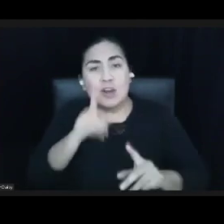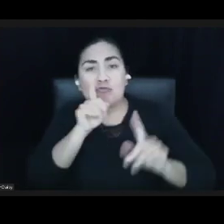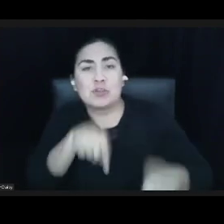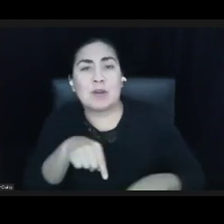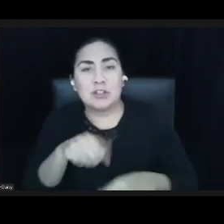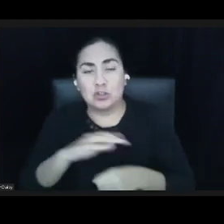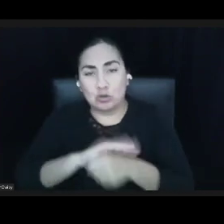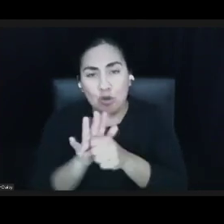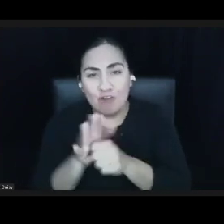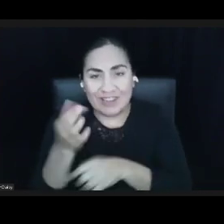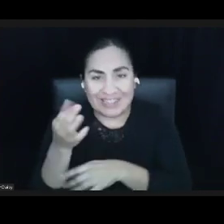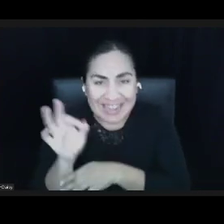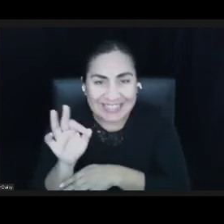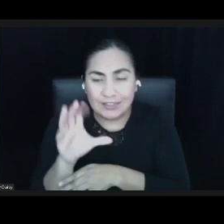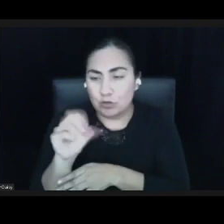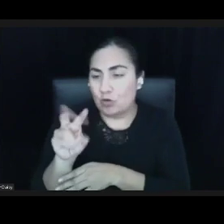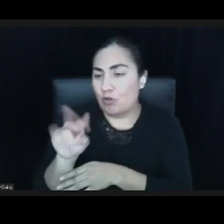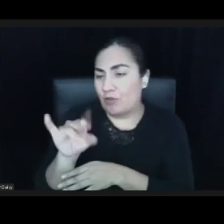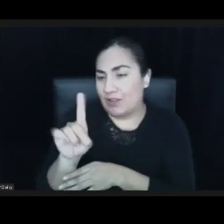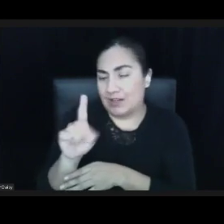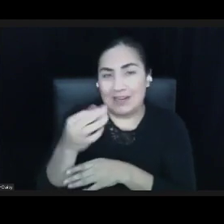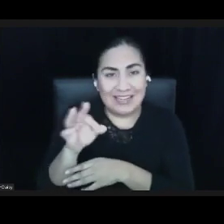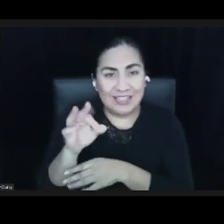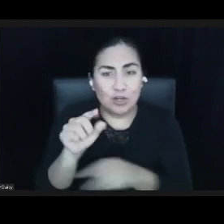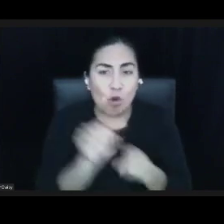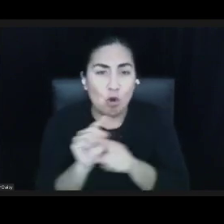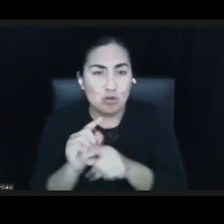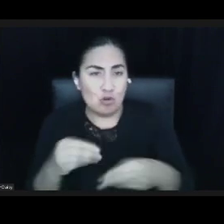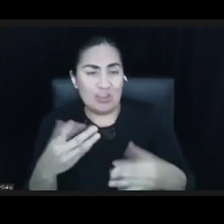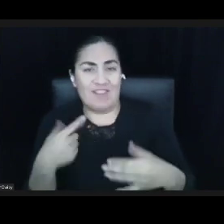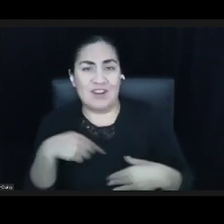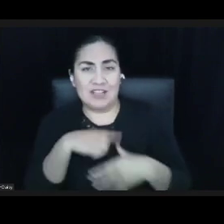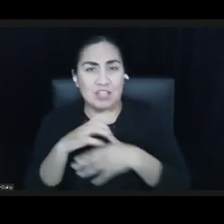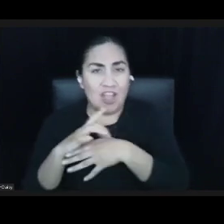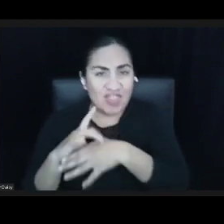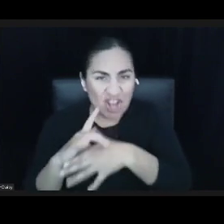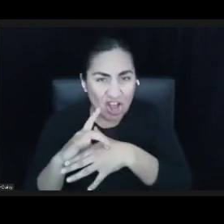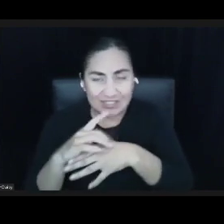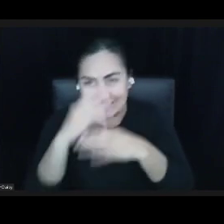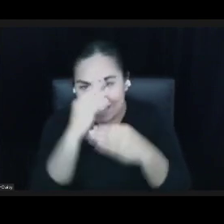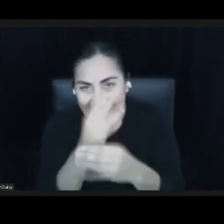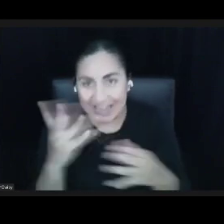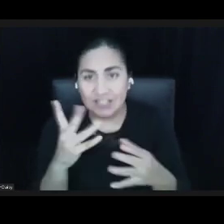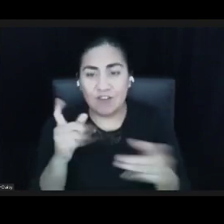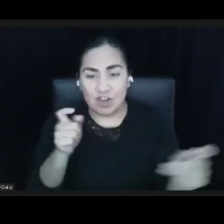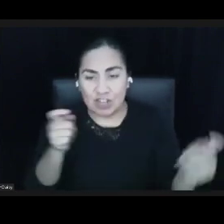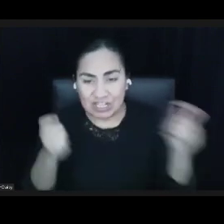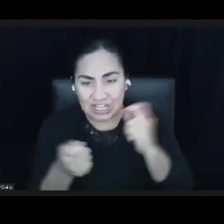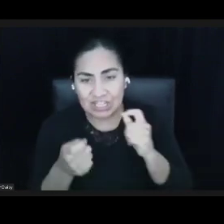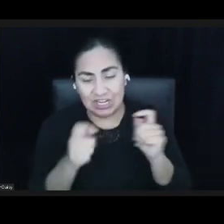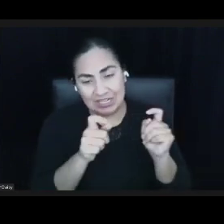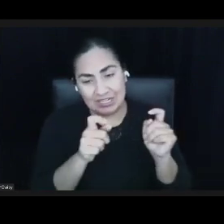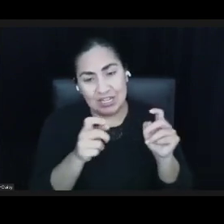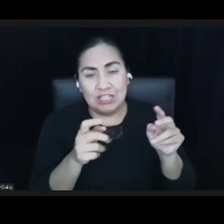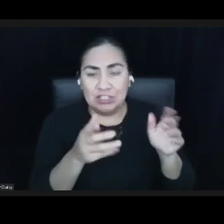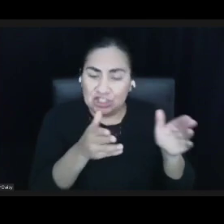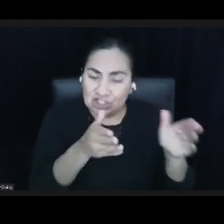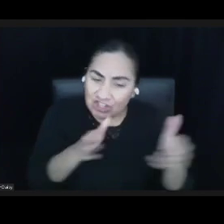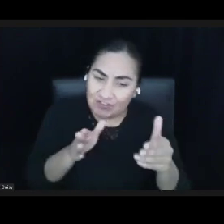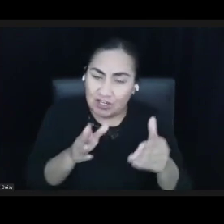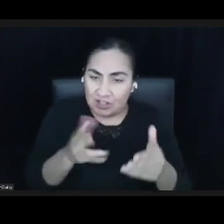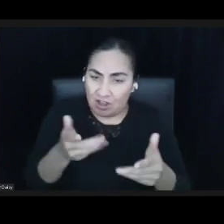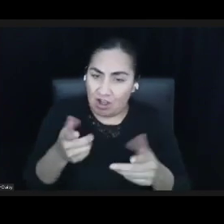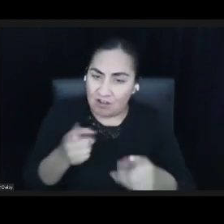and given us the context for the change and shifted the conversation internally and